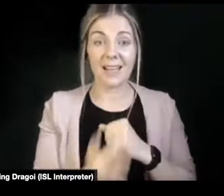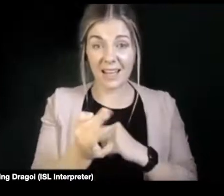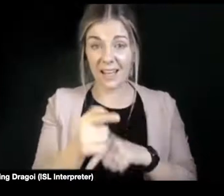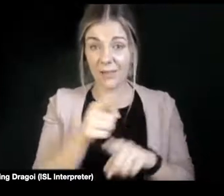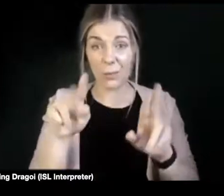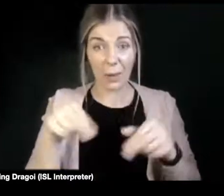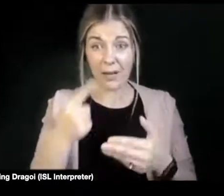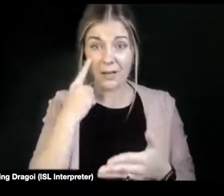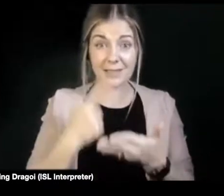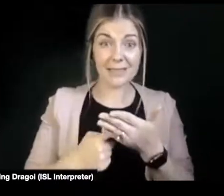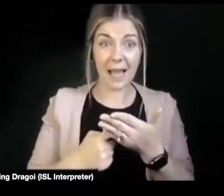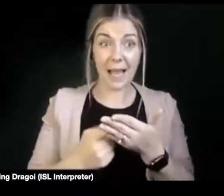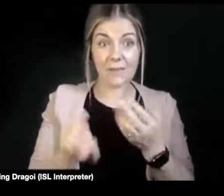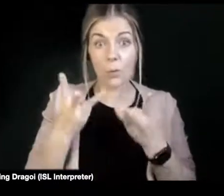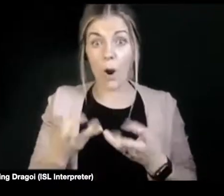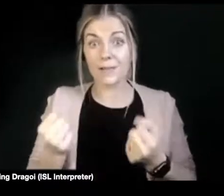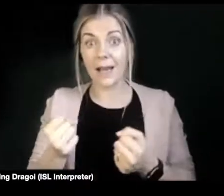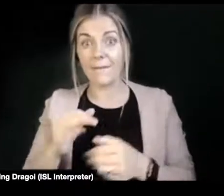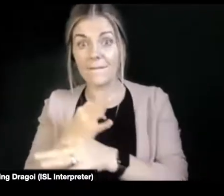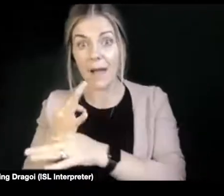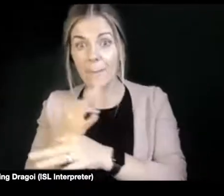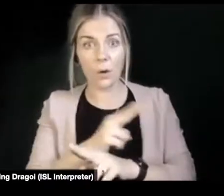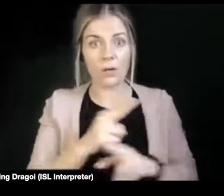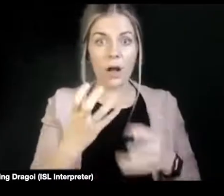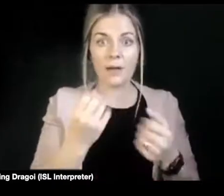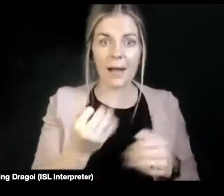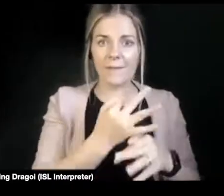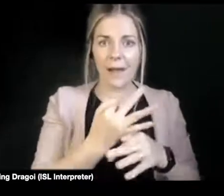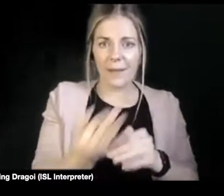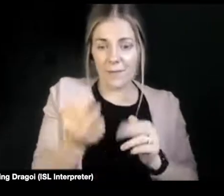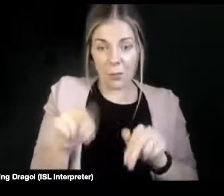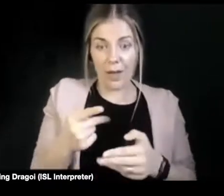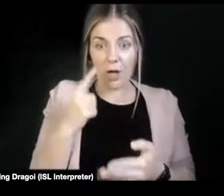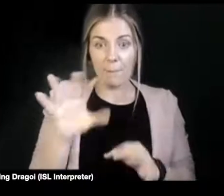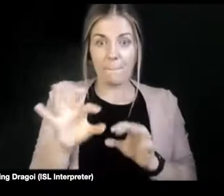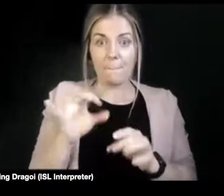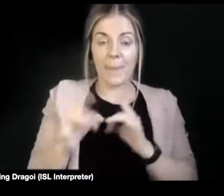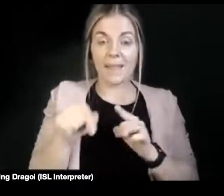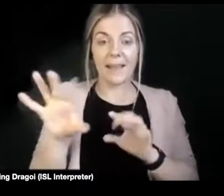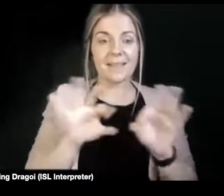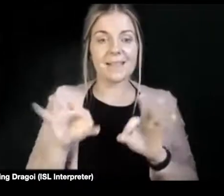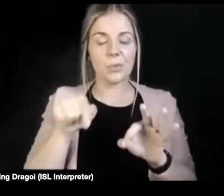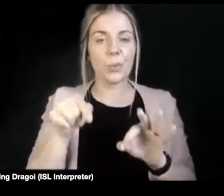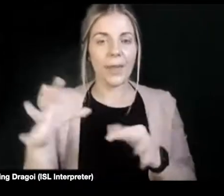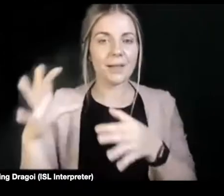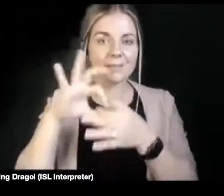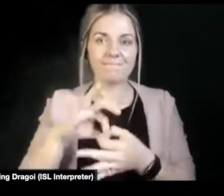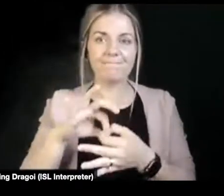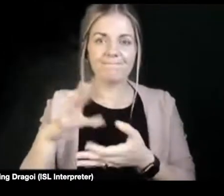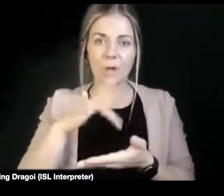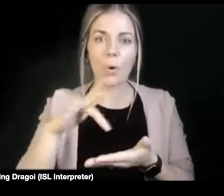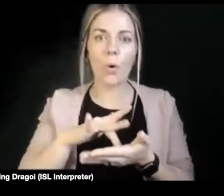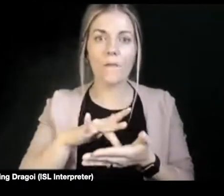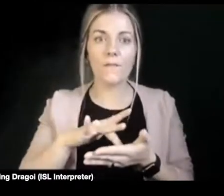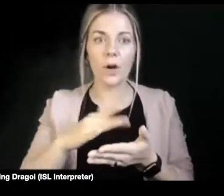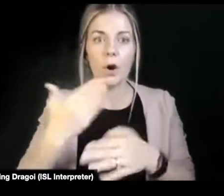to have a family or not to have a family, you know, that's Article 19 at the very heart of it, choosing where and with whom to live,